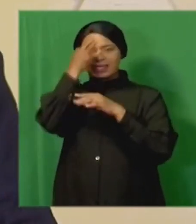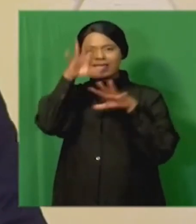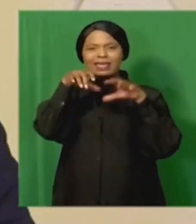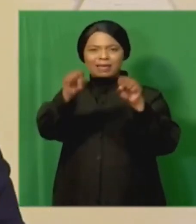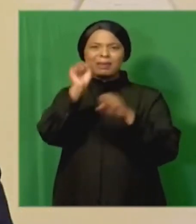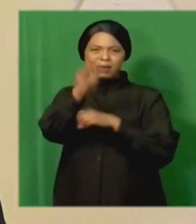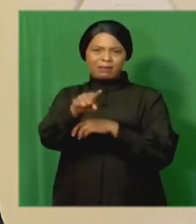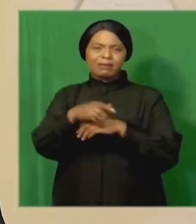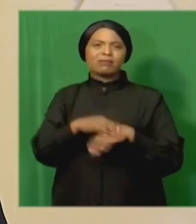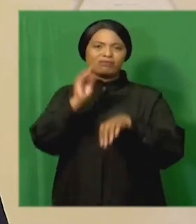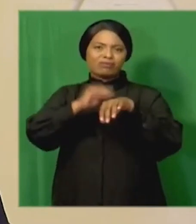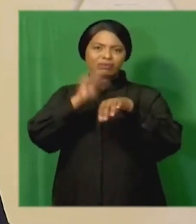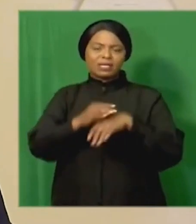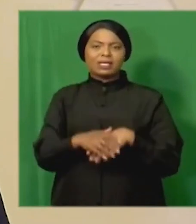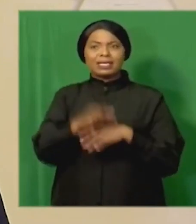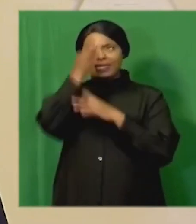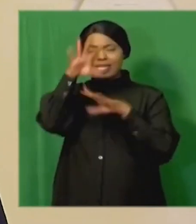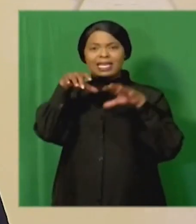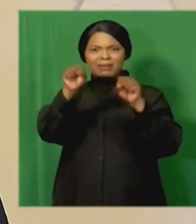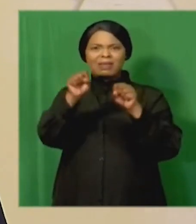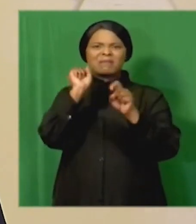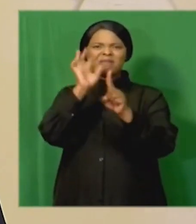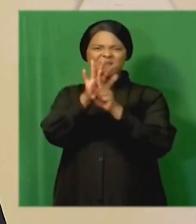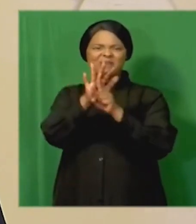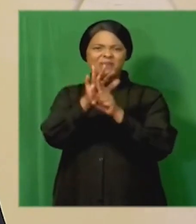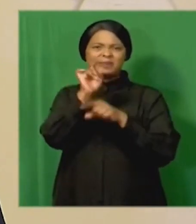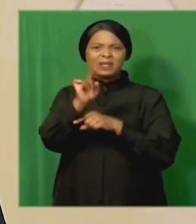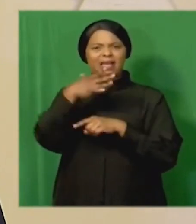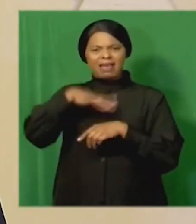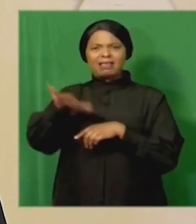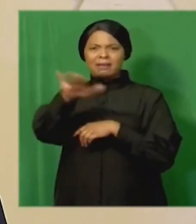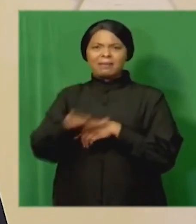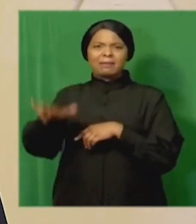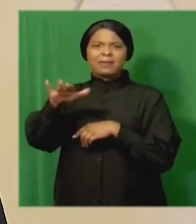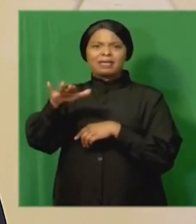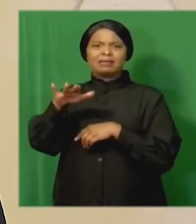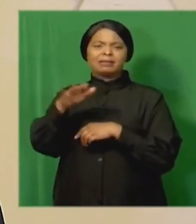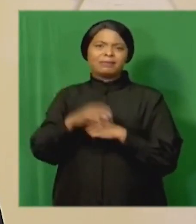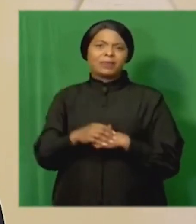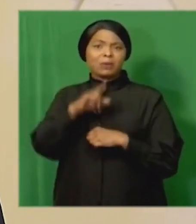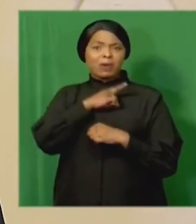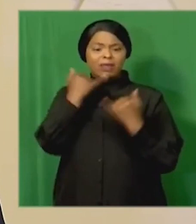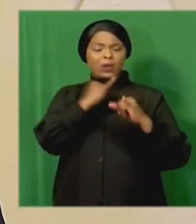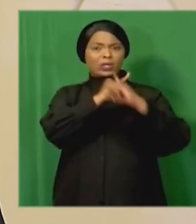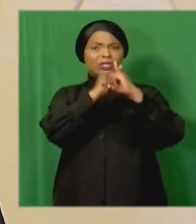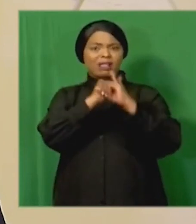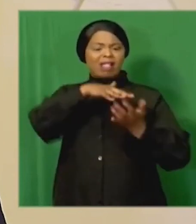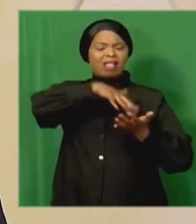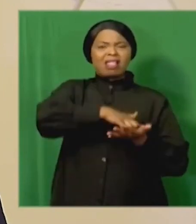We see the effects of state capture in other areas as well, in our weakened institutions,